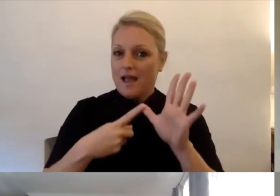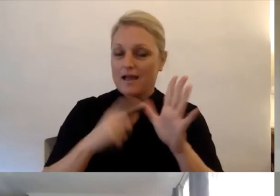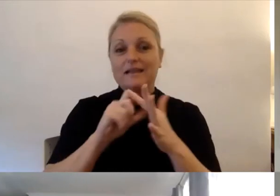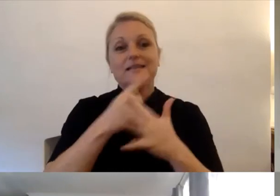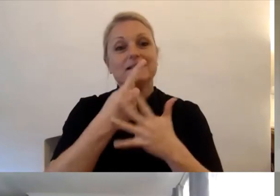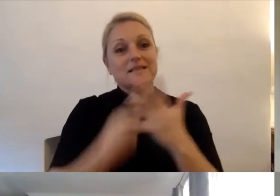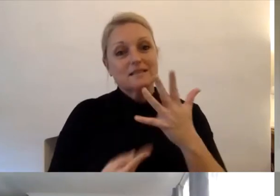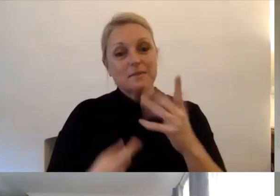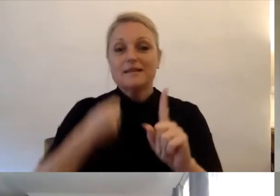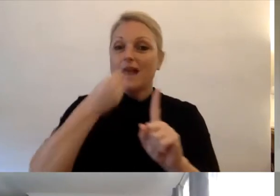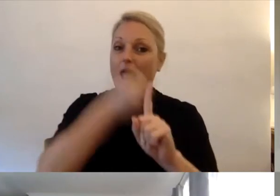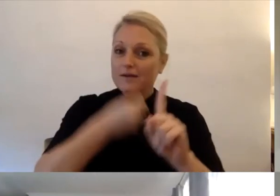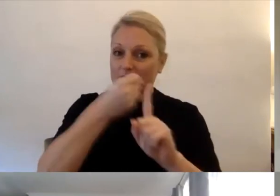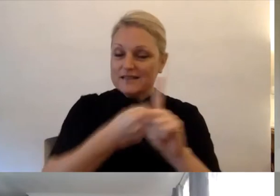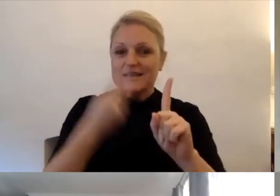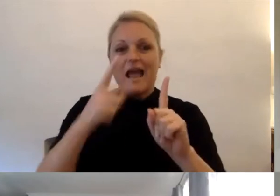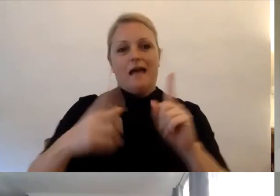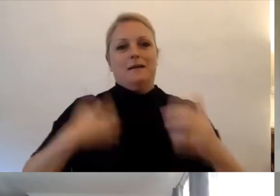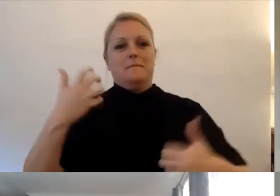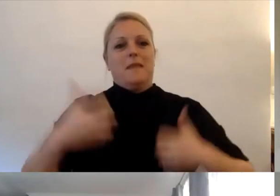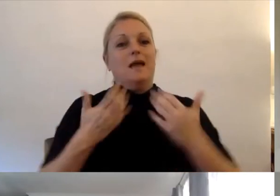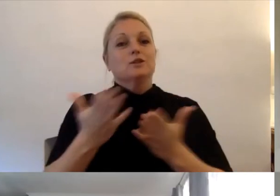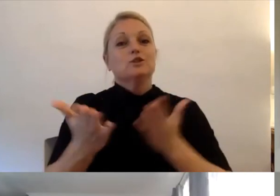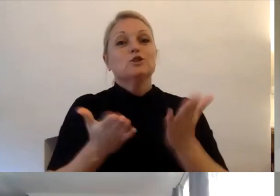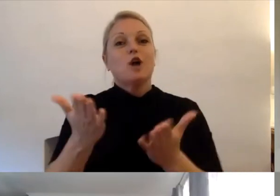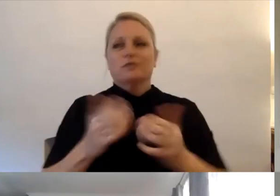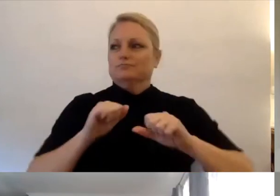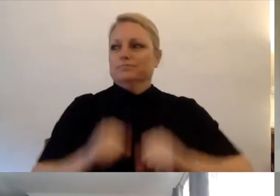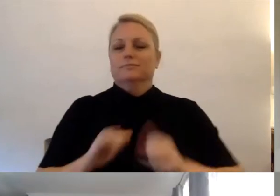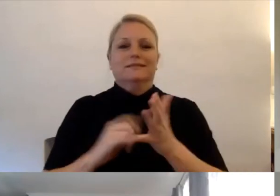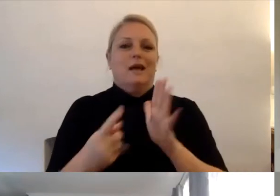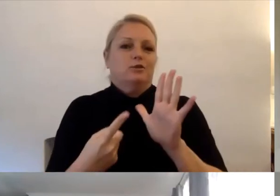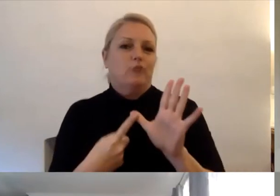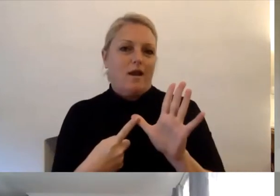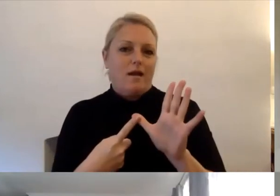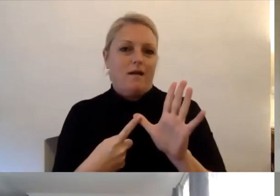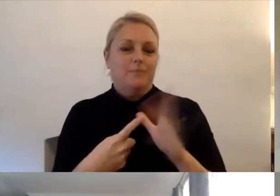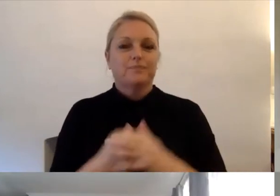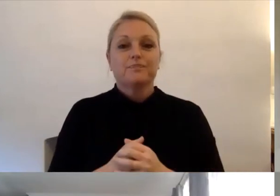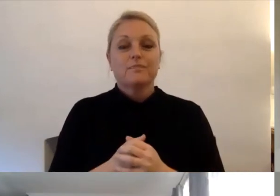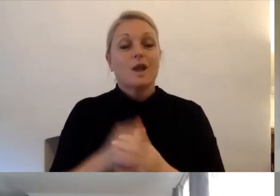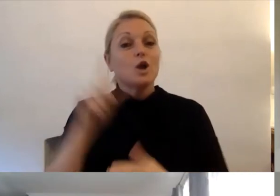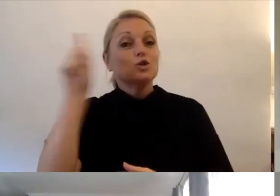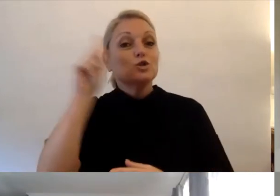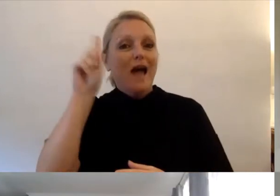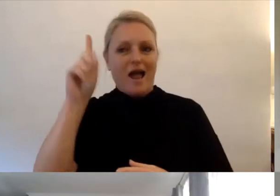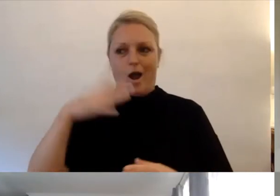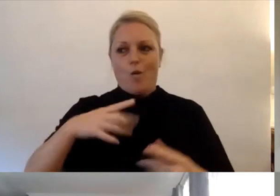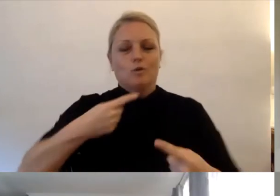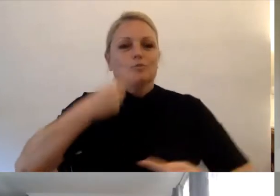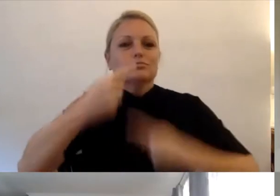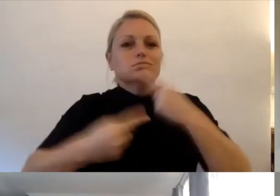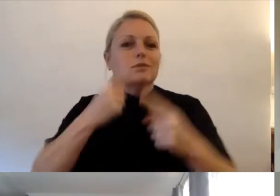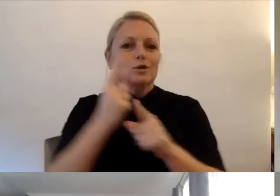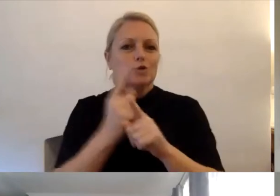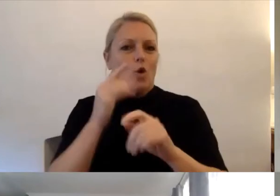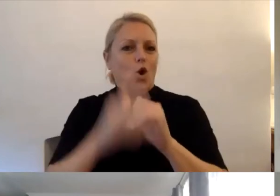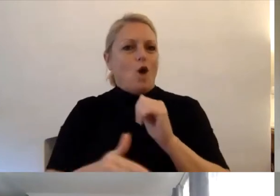Complaints Service of South Australia. I'm here with some guests today to talk to you about the Disability Royal Commission and what